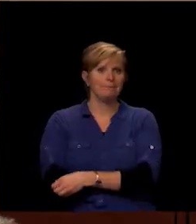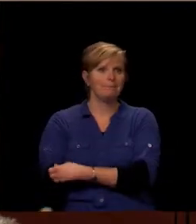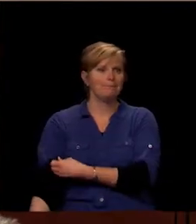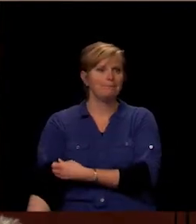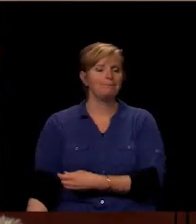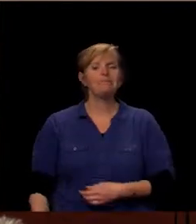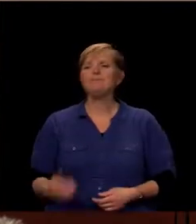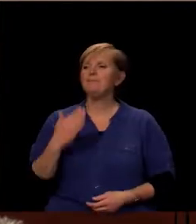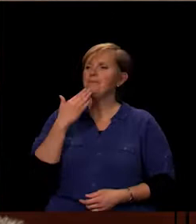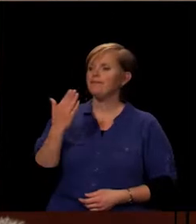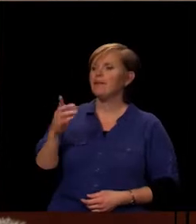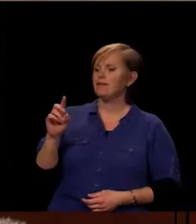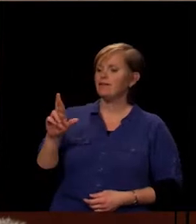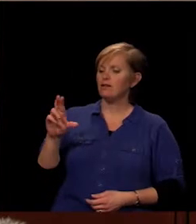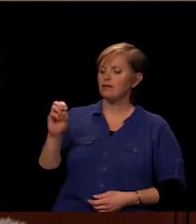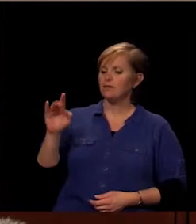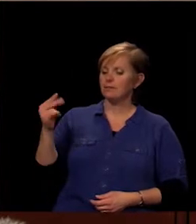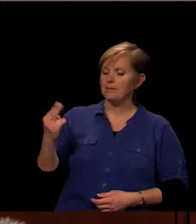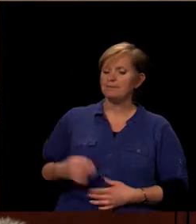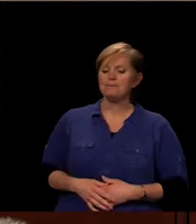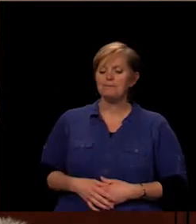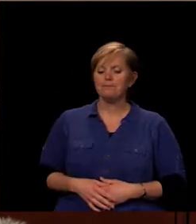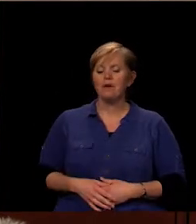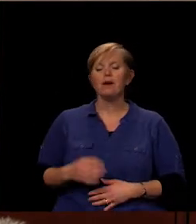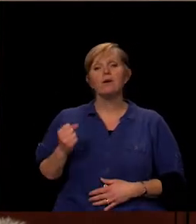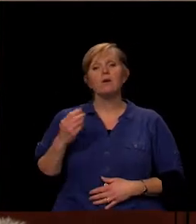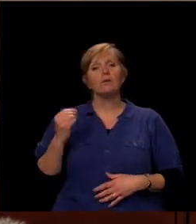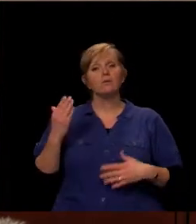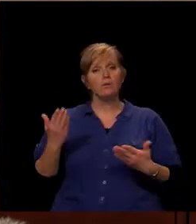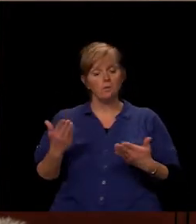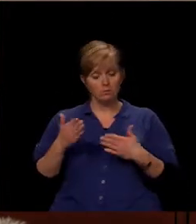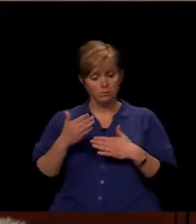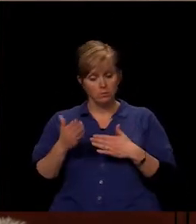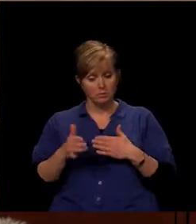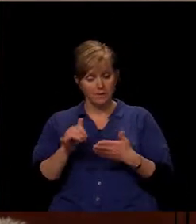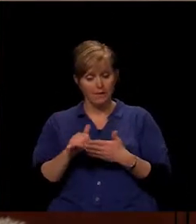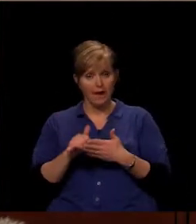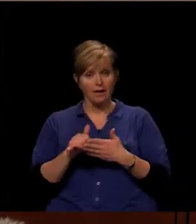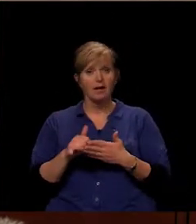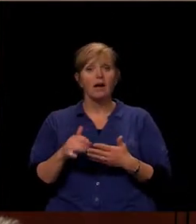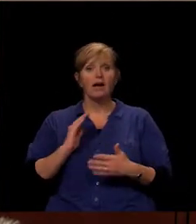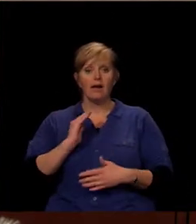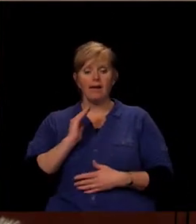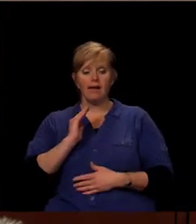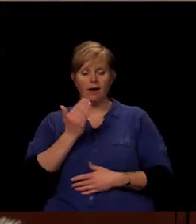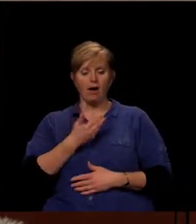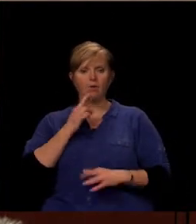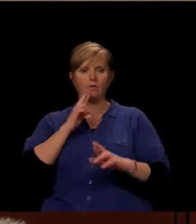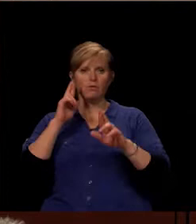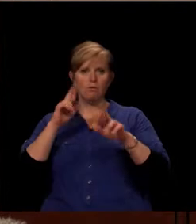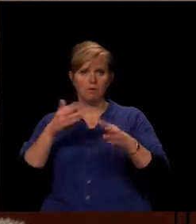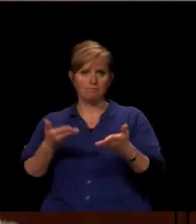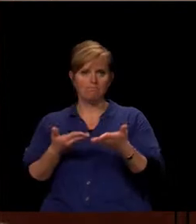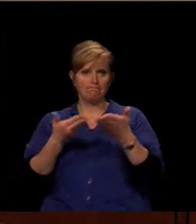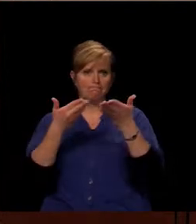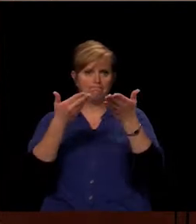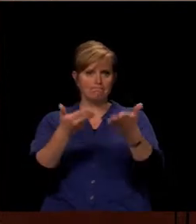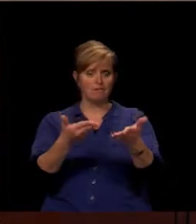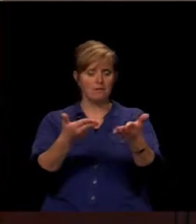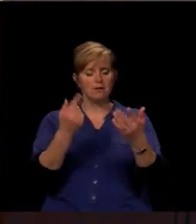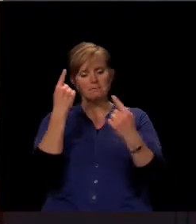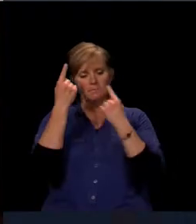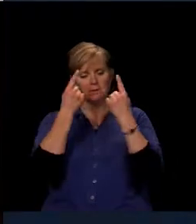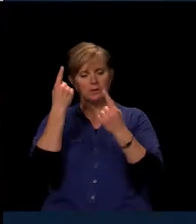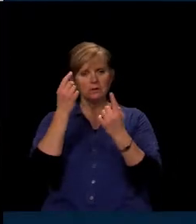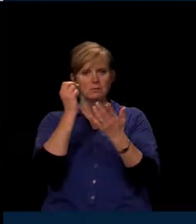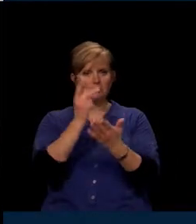Thanks, Dr. Smith. So, in conclusion, we are bringing this report to you tonight to consider to approve at next